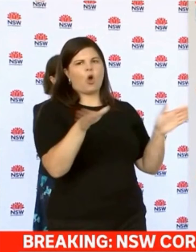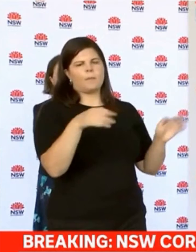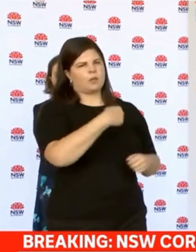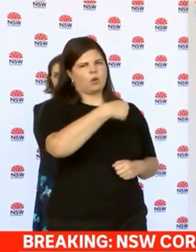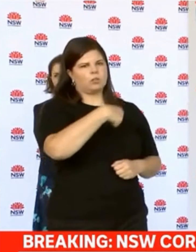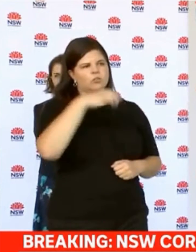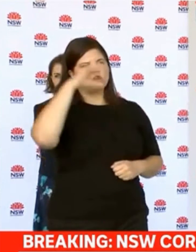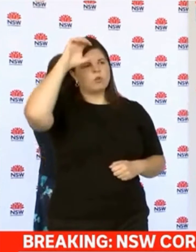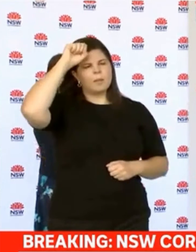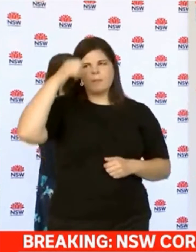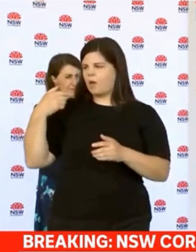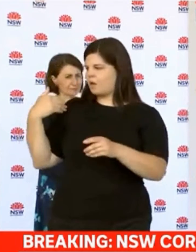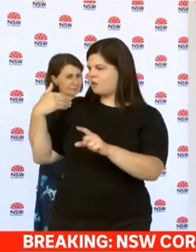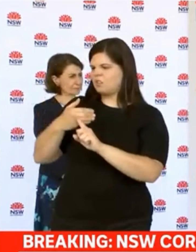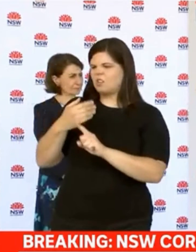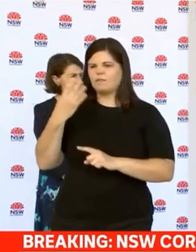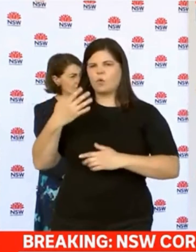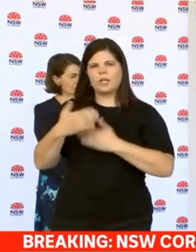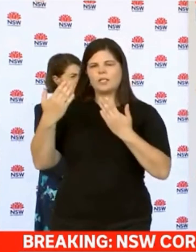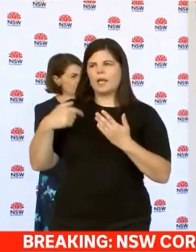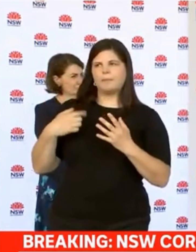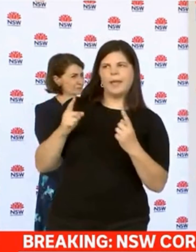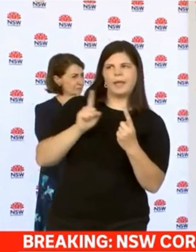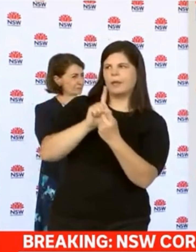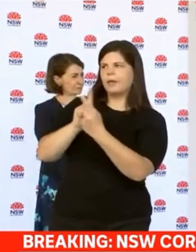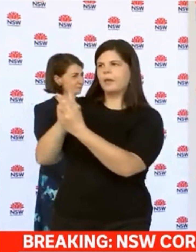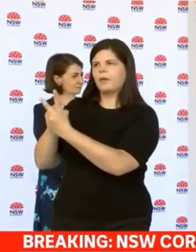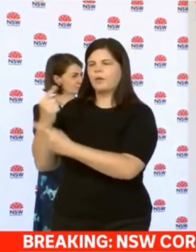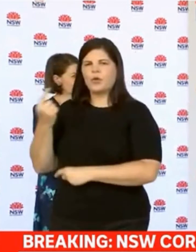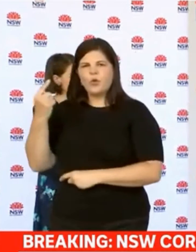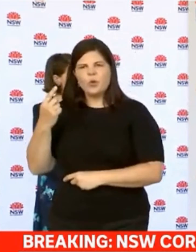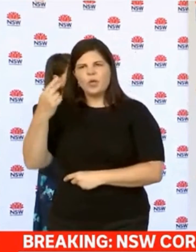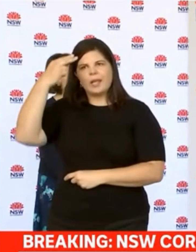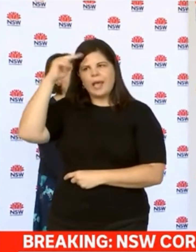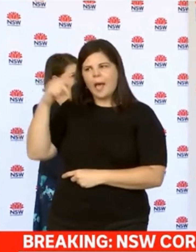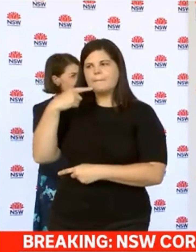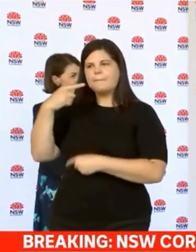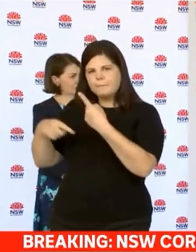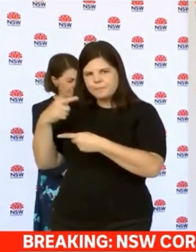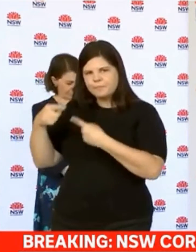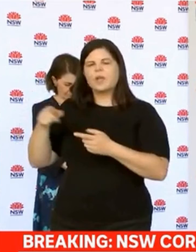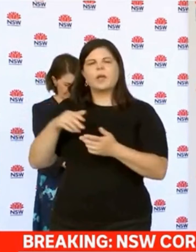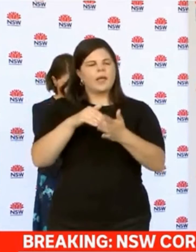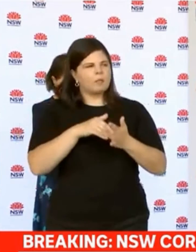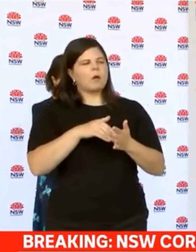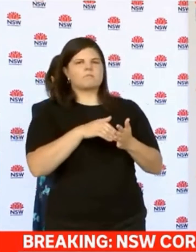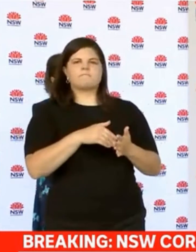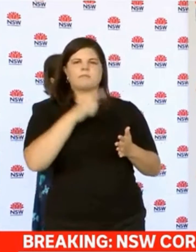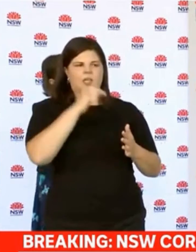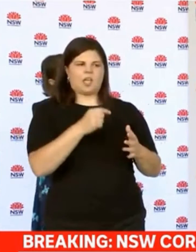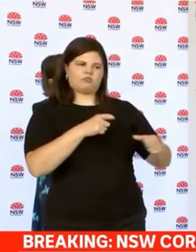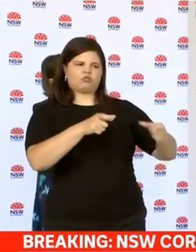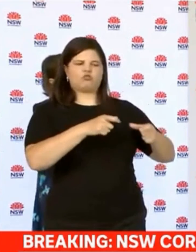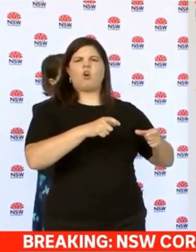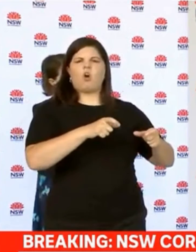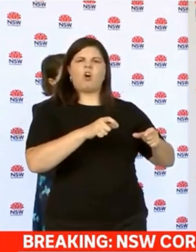remember who has been with them in the previous few weeks because that will make it much more empowered for public health officials to actually make